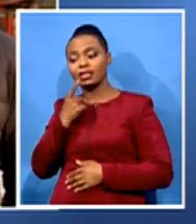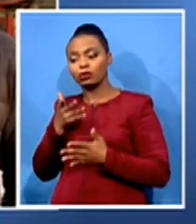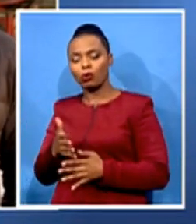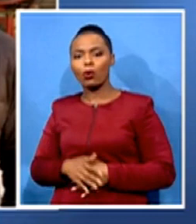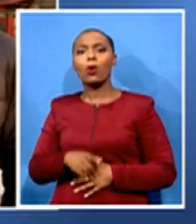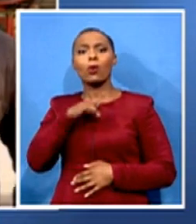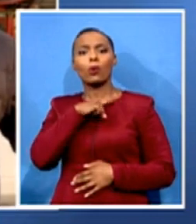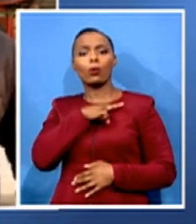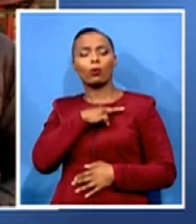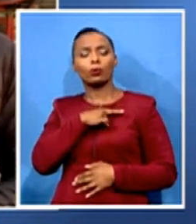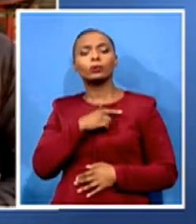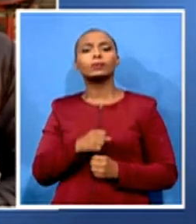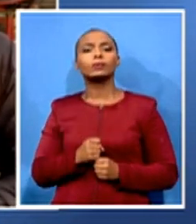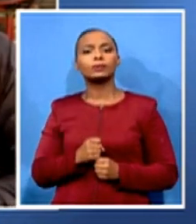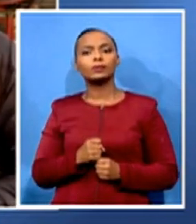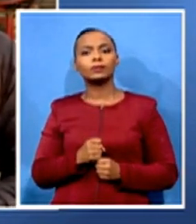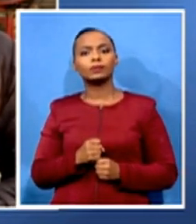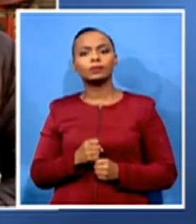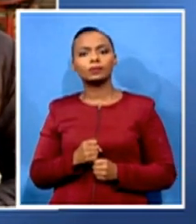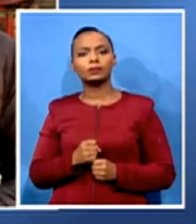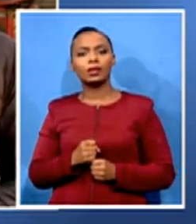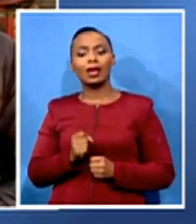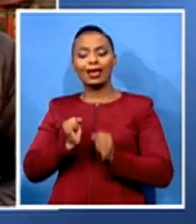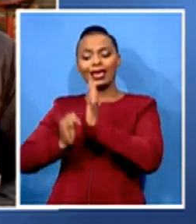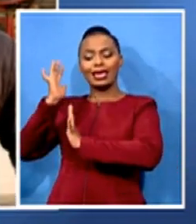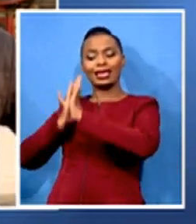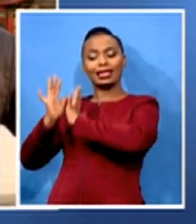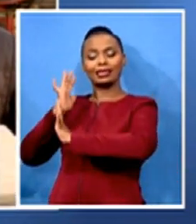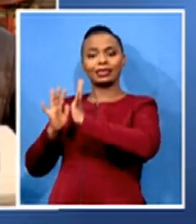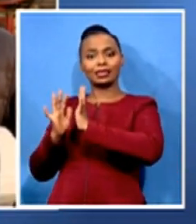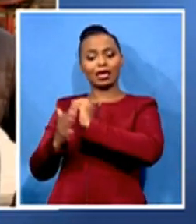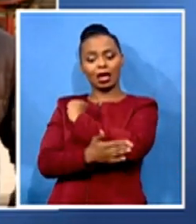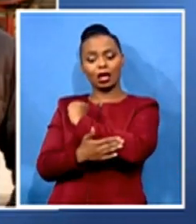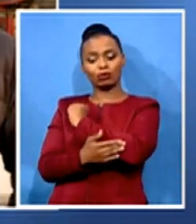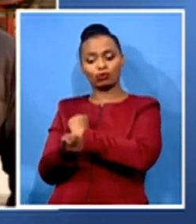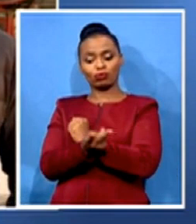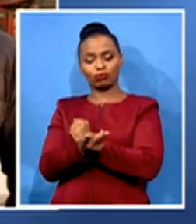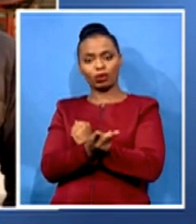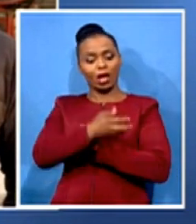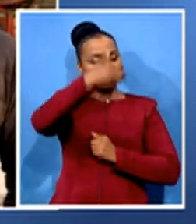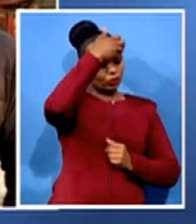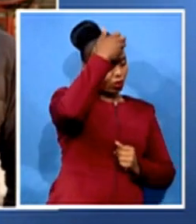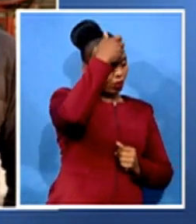recent history, we know that Trump's relationship with China hasn't been a very great one.